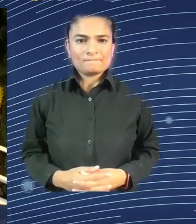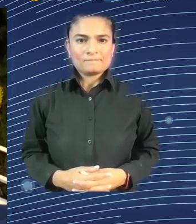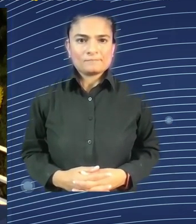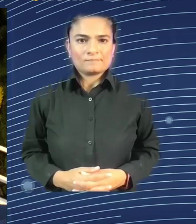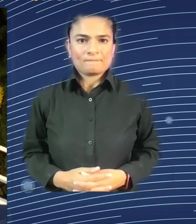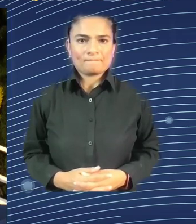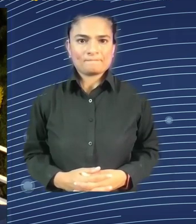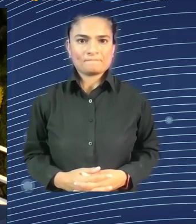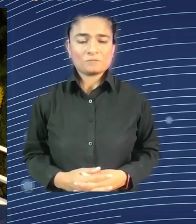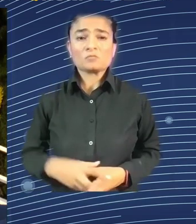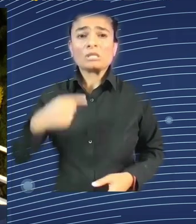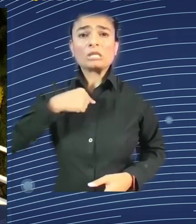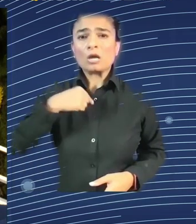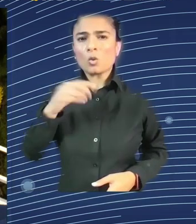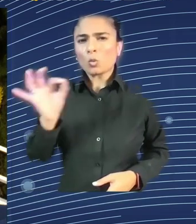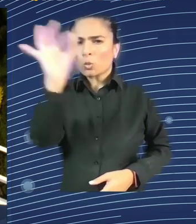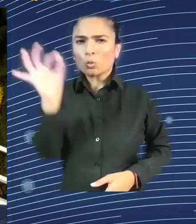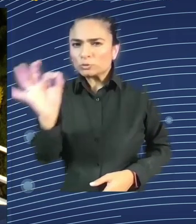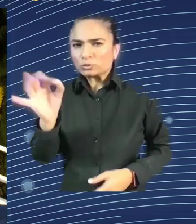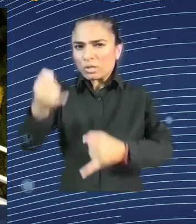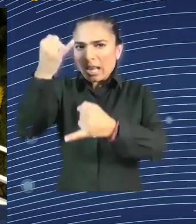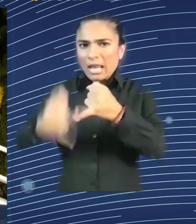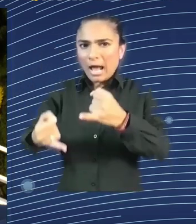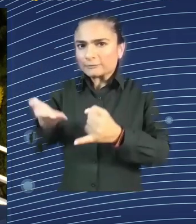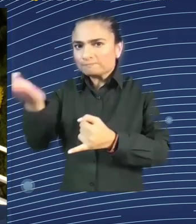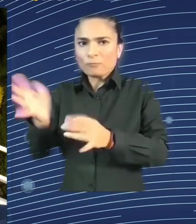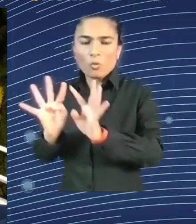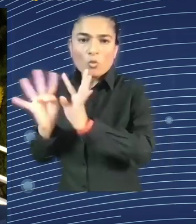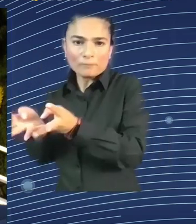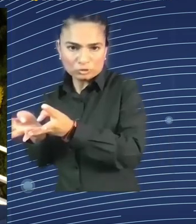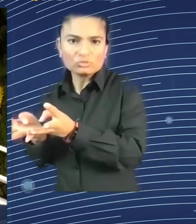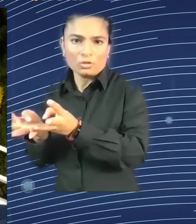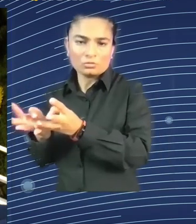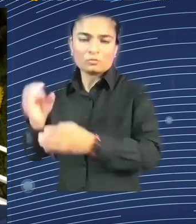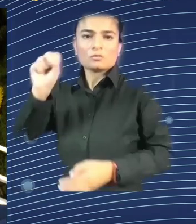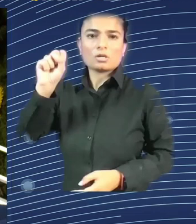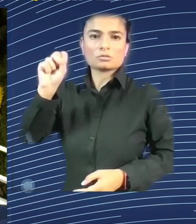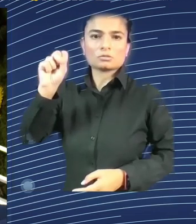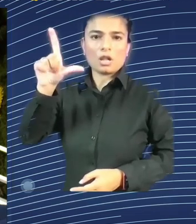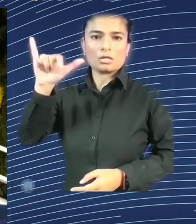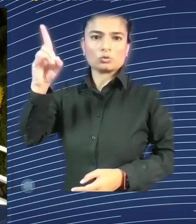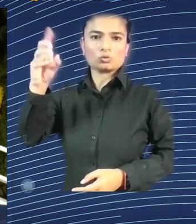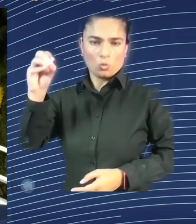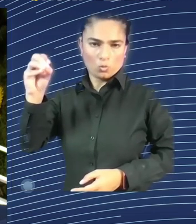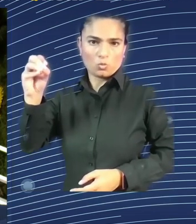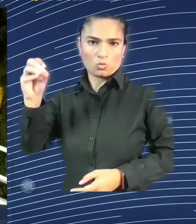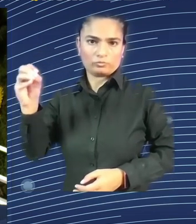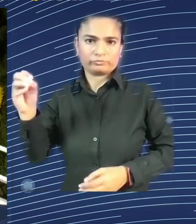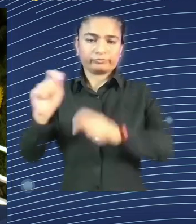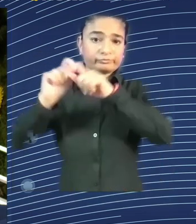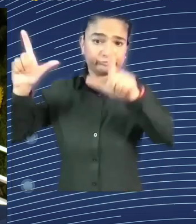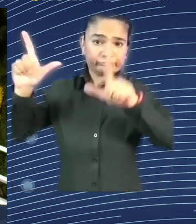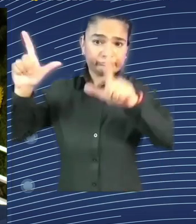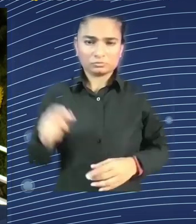Slido feed as well, which is saying can we talk, which Ms. von Spartak already did, a little more about the opportunities of AI and